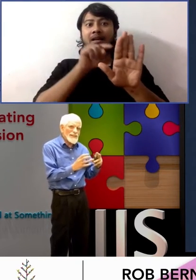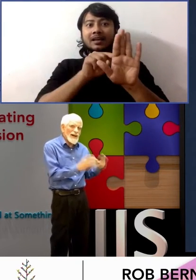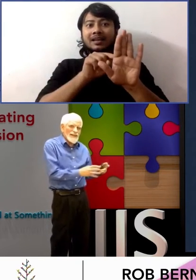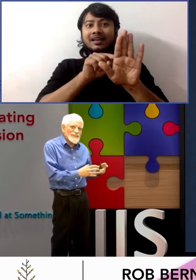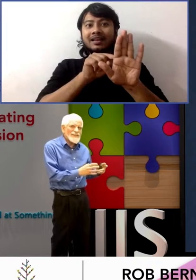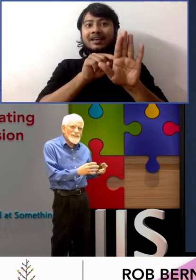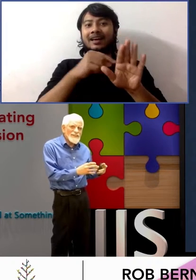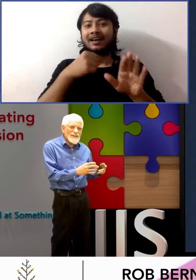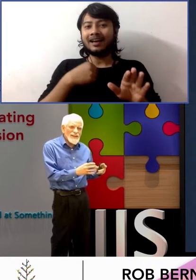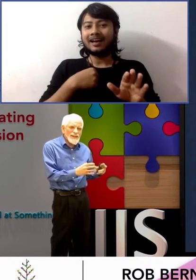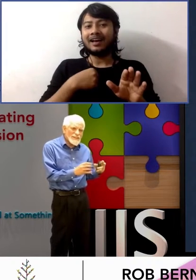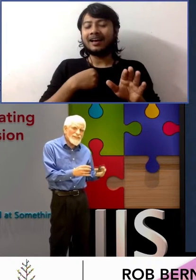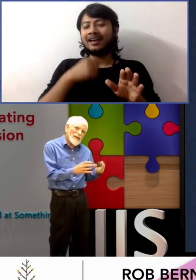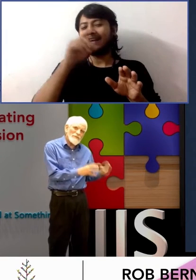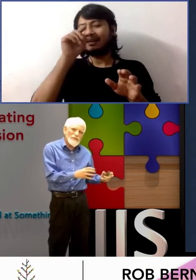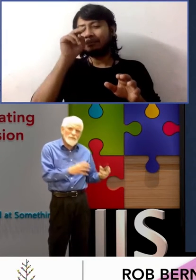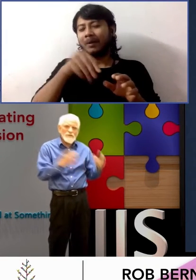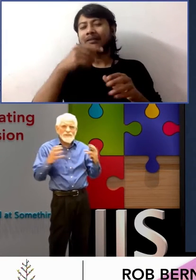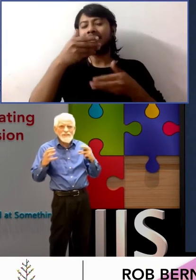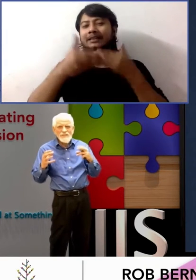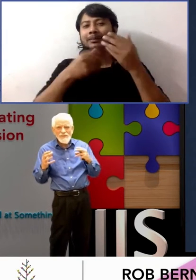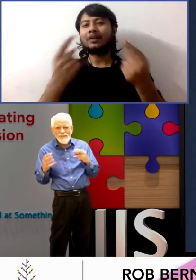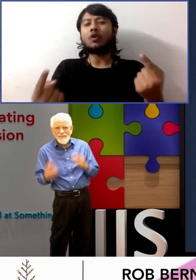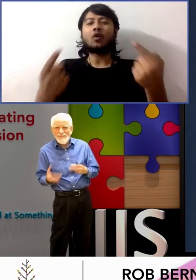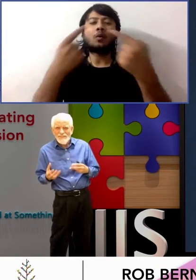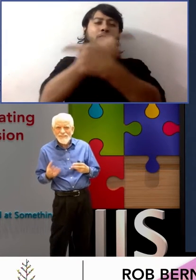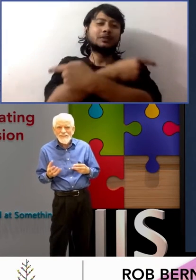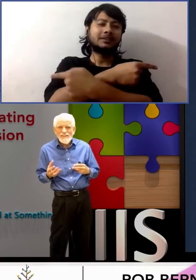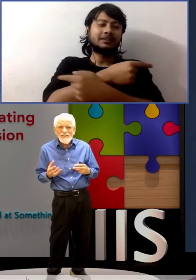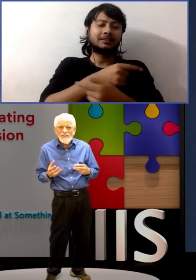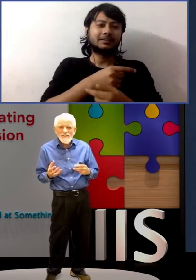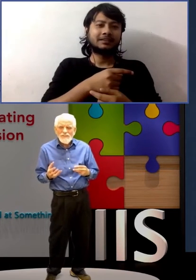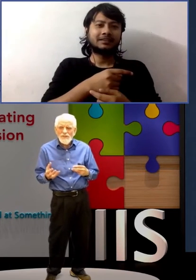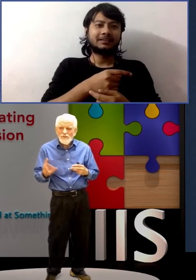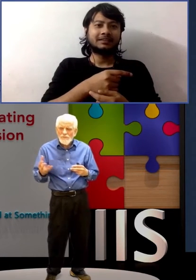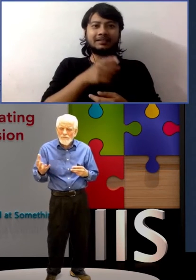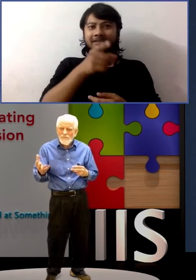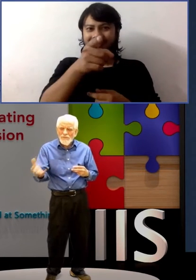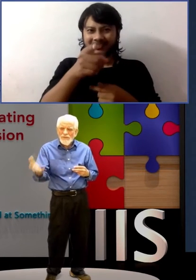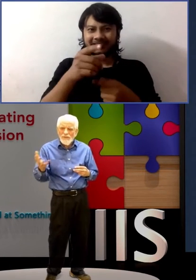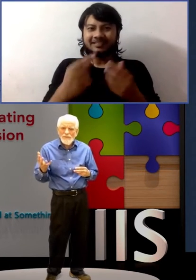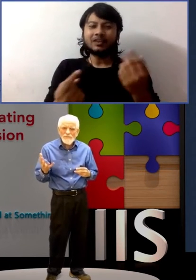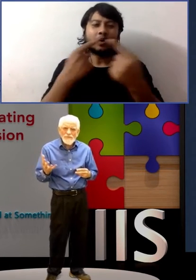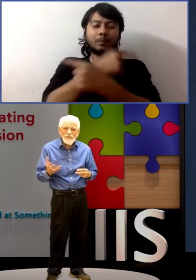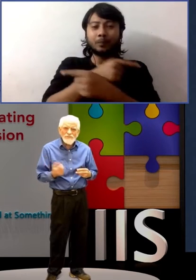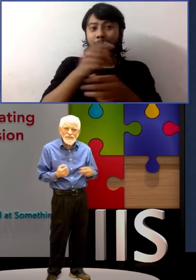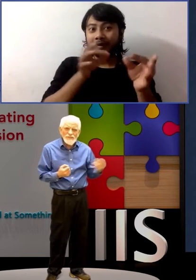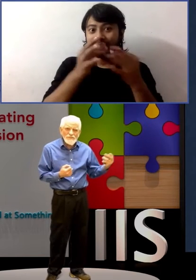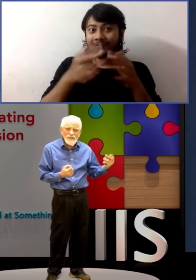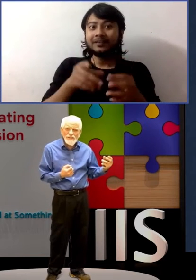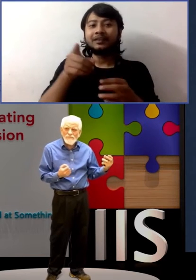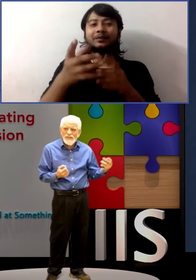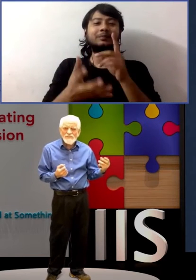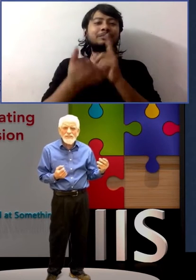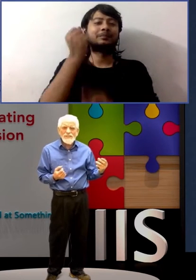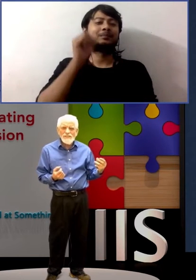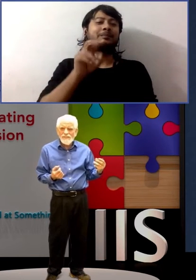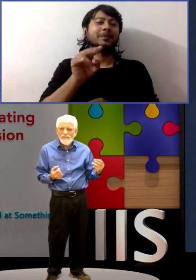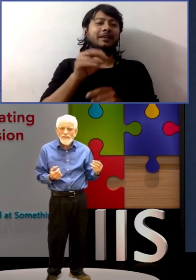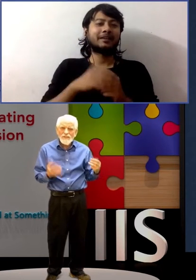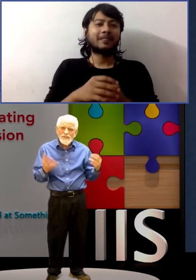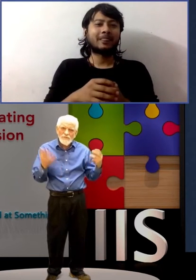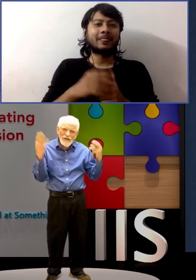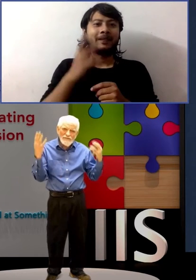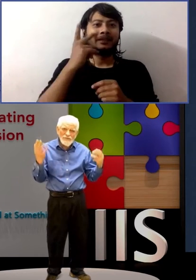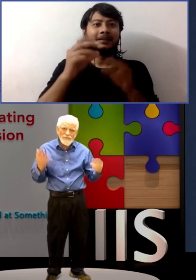it's not. And I think that will help understand what it is. So, briefly, have BF Skinner,